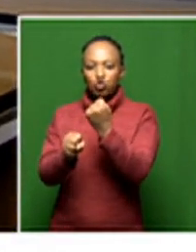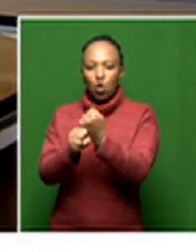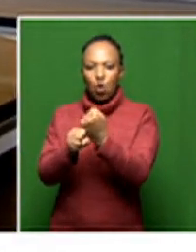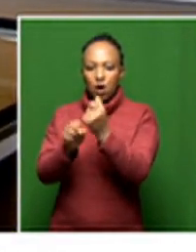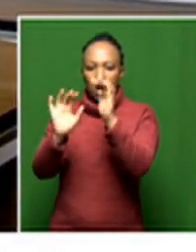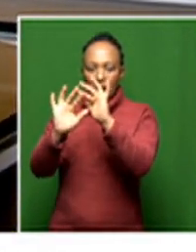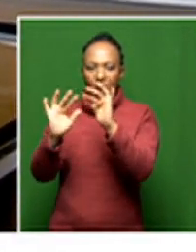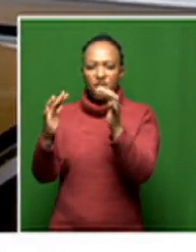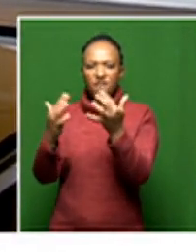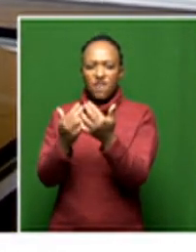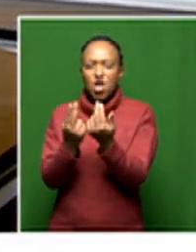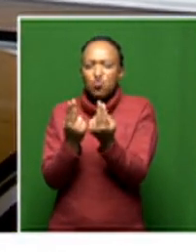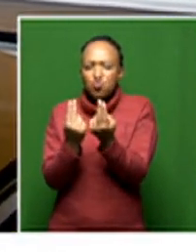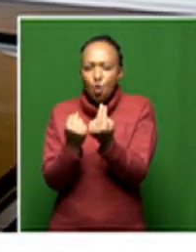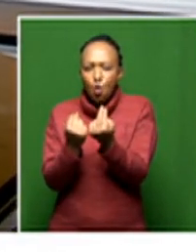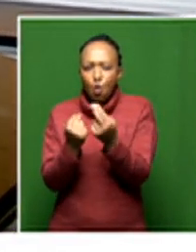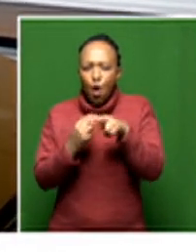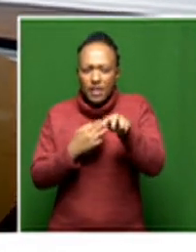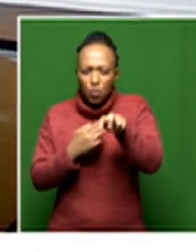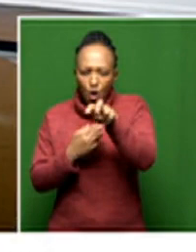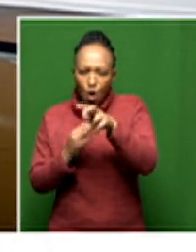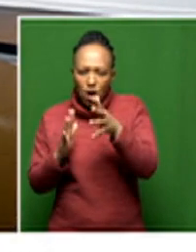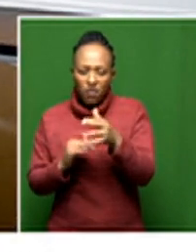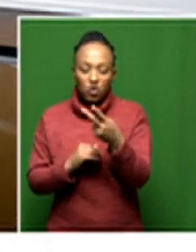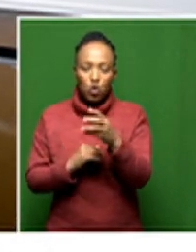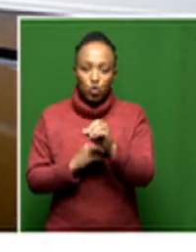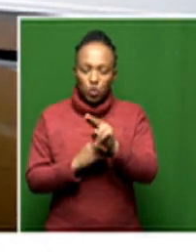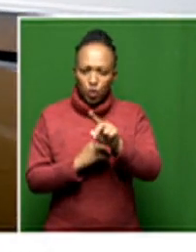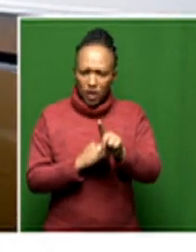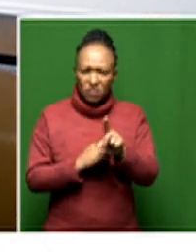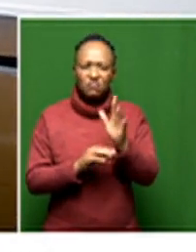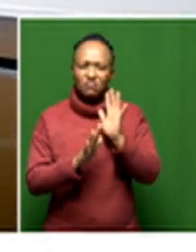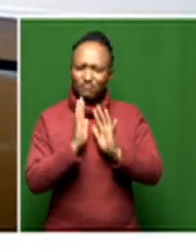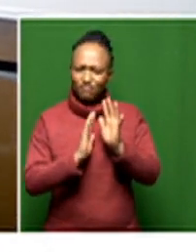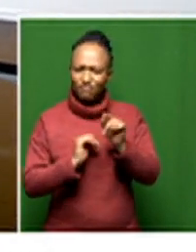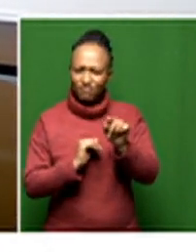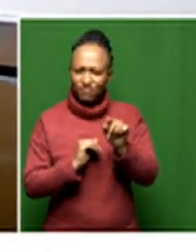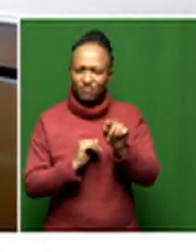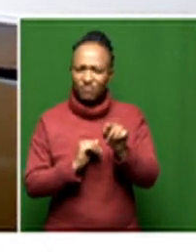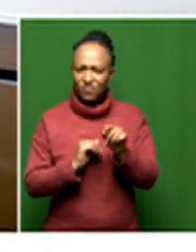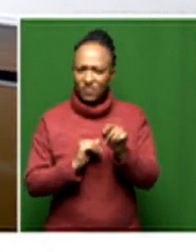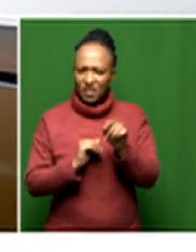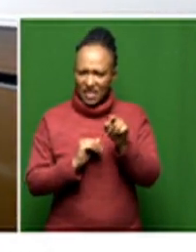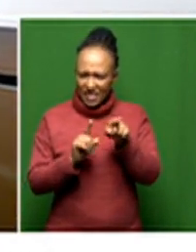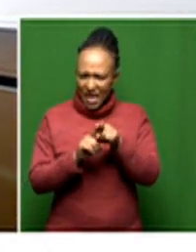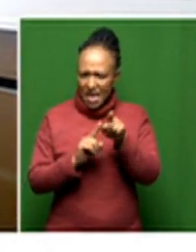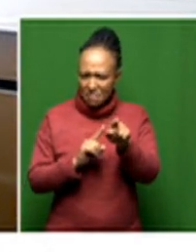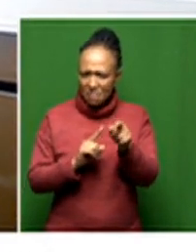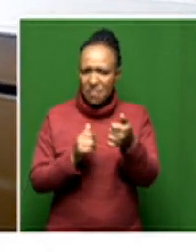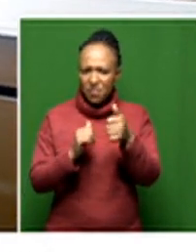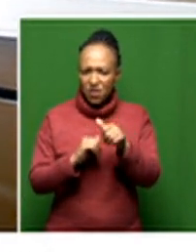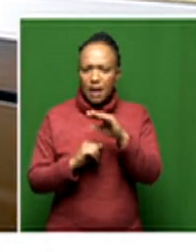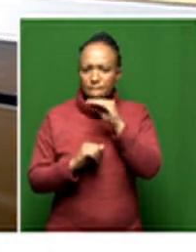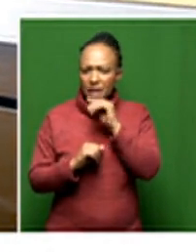emerging explorer for 2021 so uh talk to us about you know that accolade and